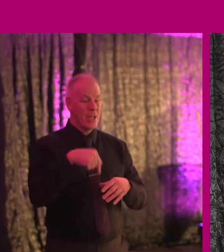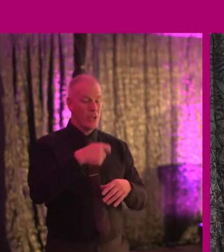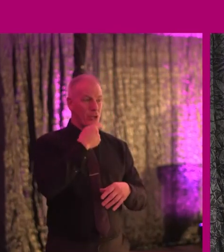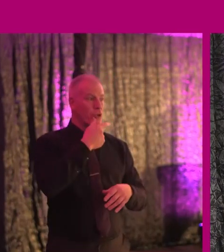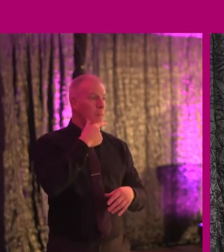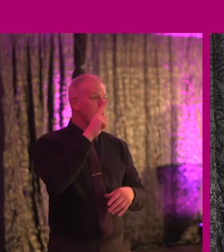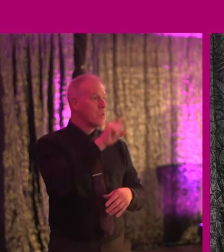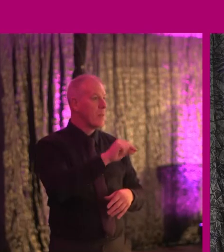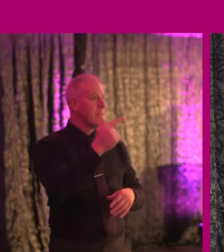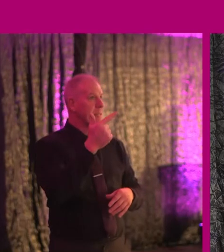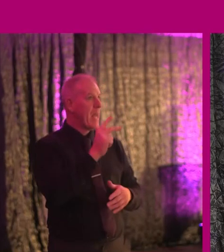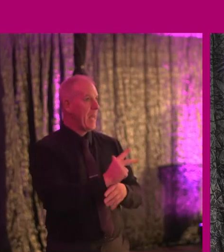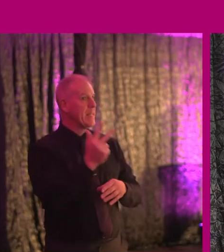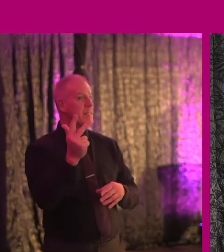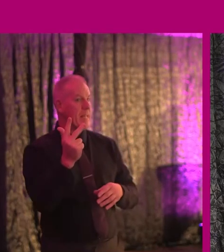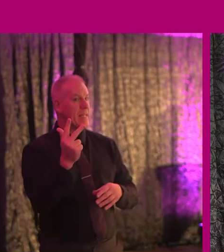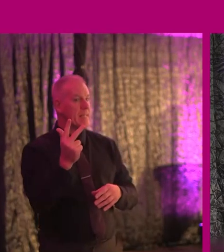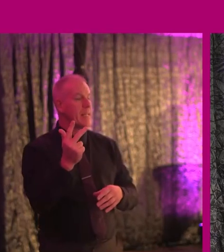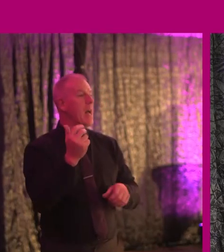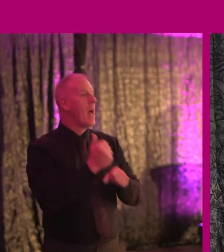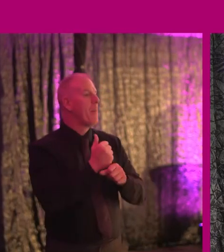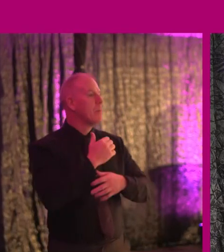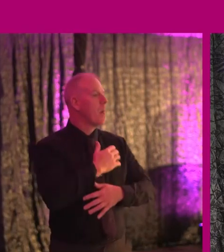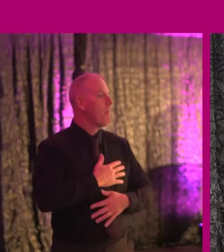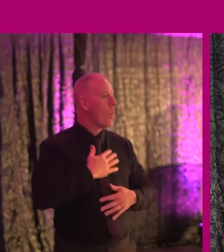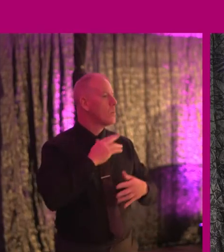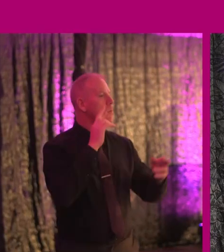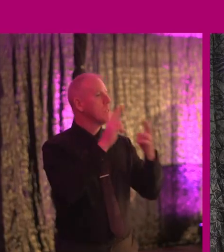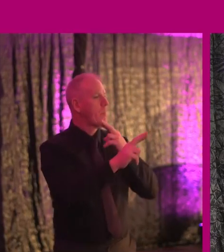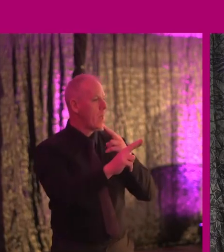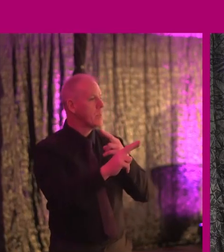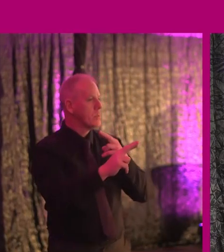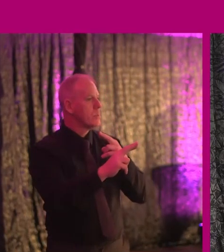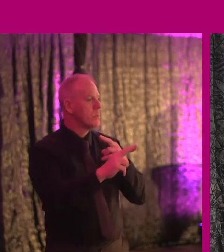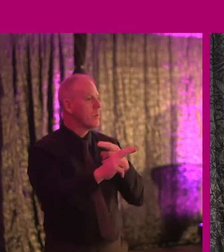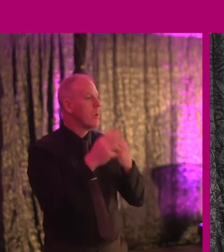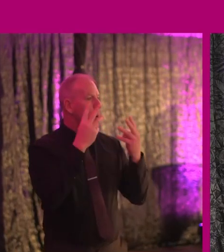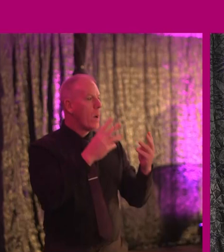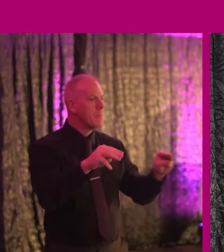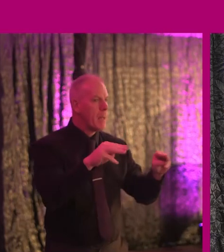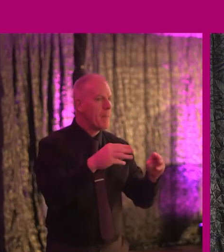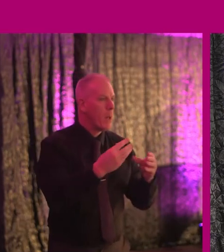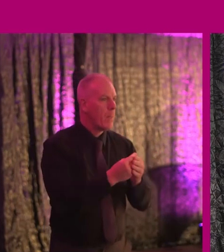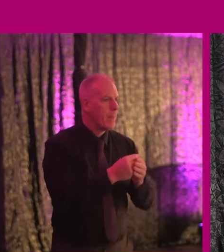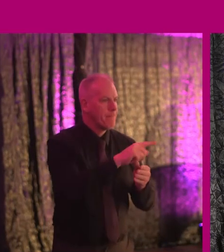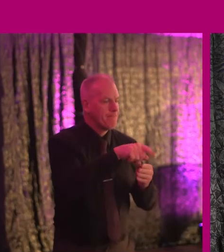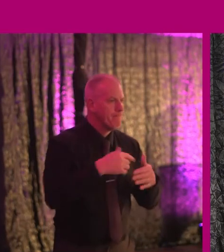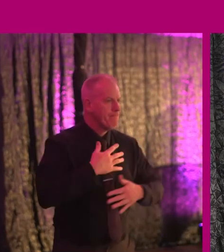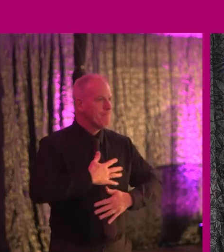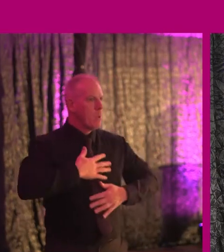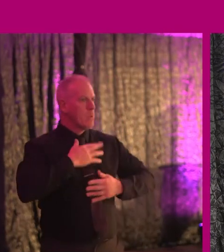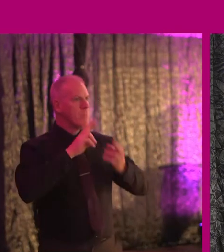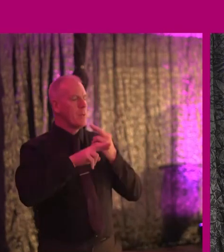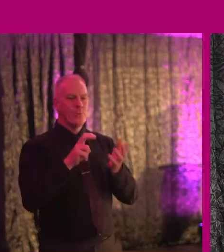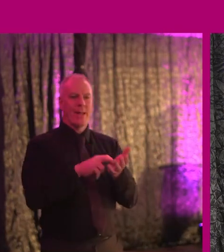2018 was all about an emotional response. We were looking for people. So delighted